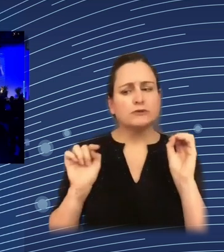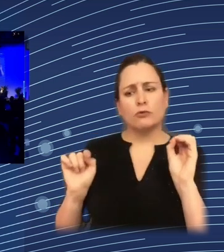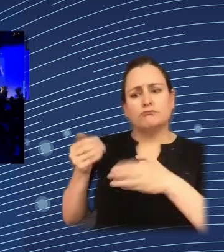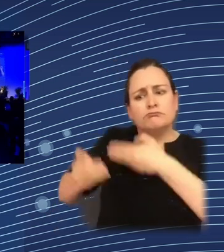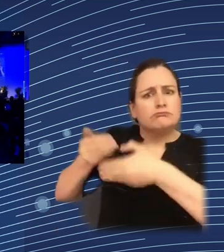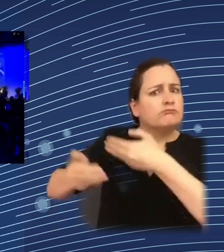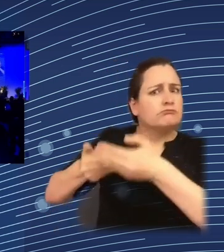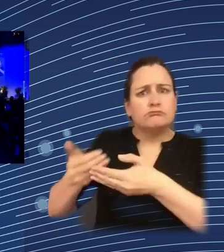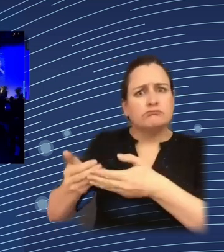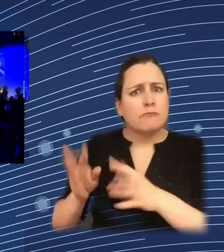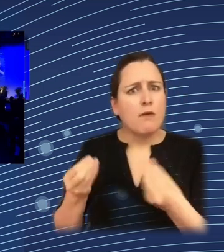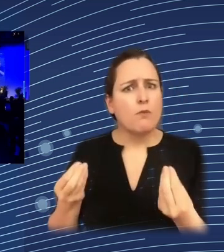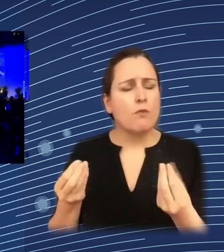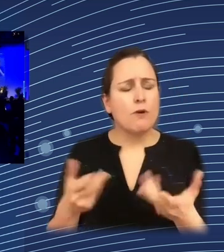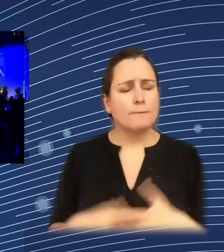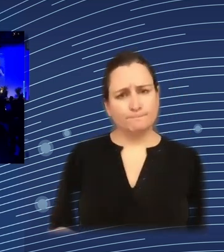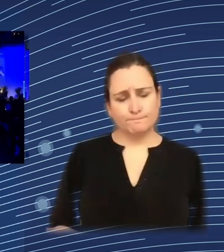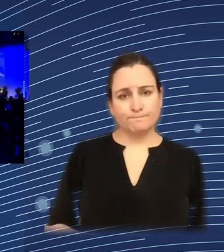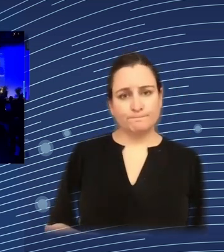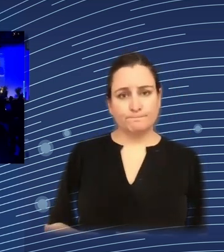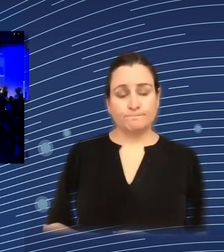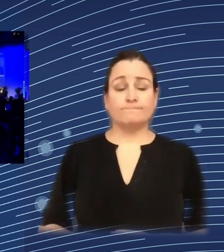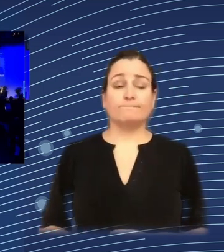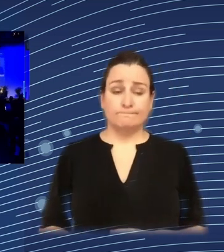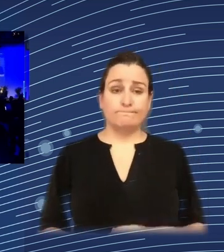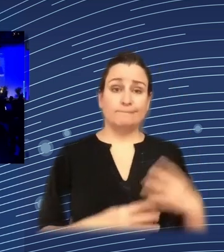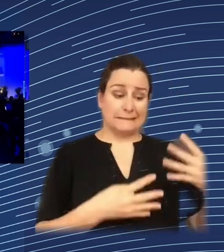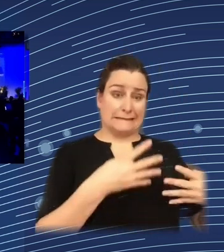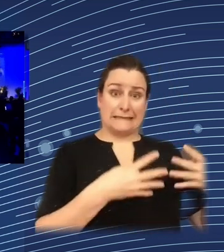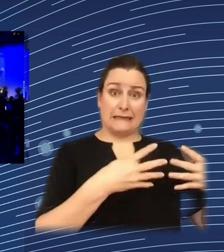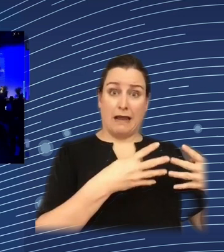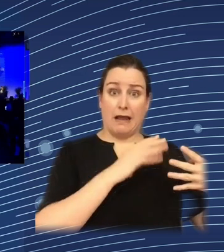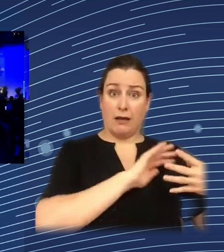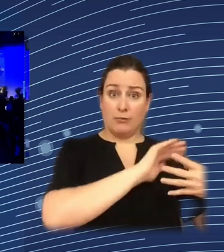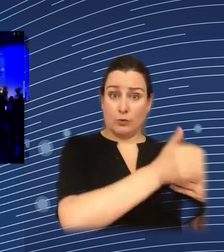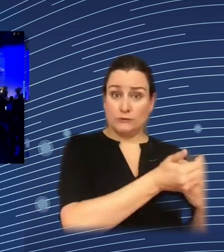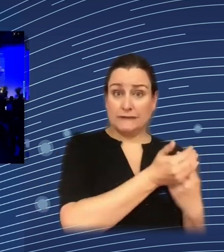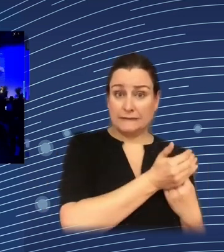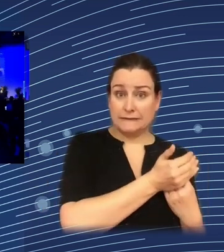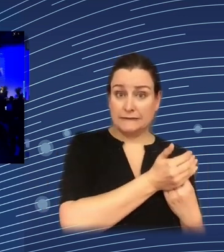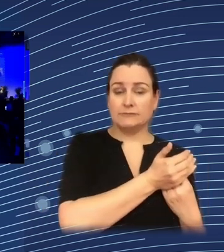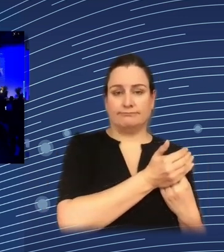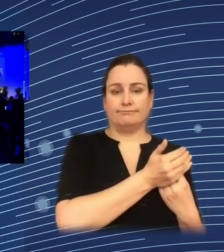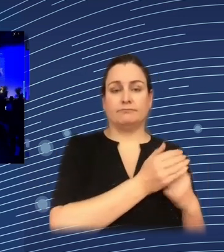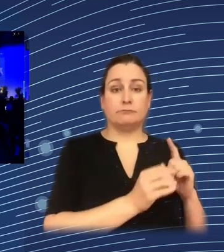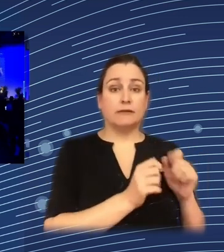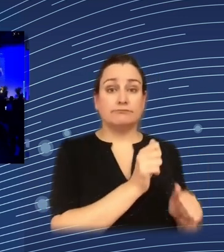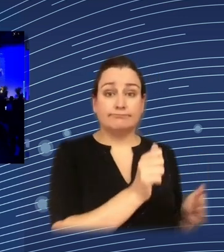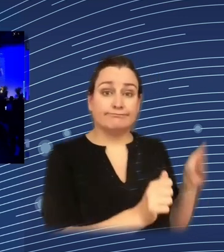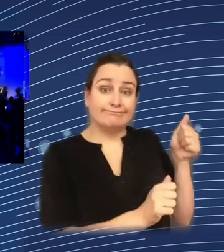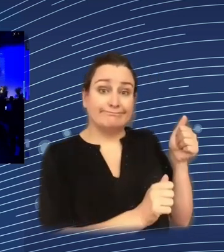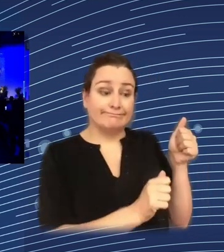the data protection supervisory authorities are enforcement